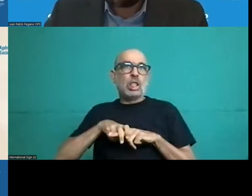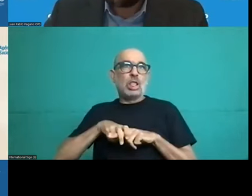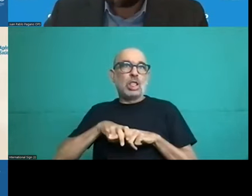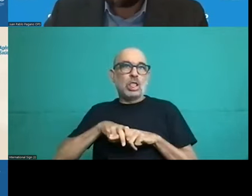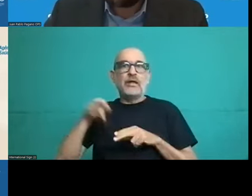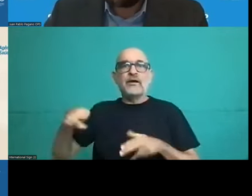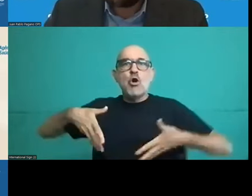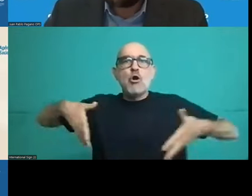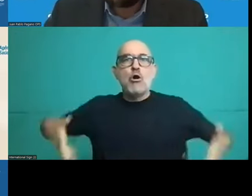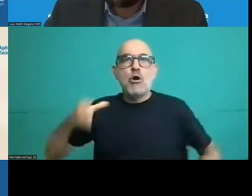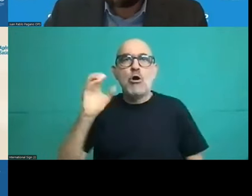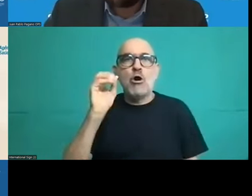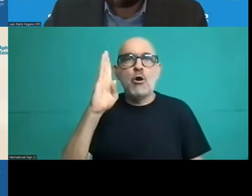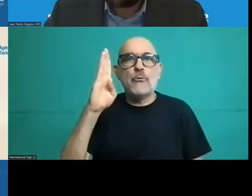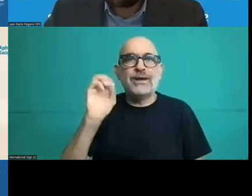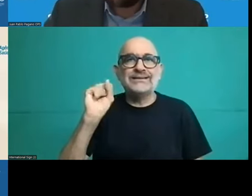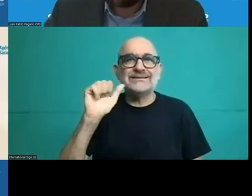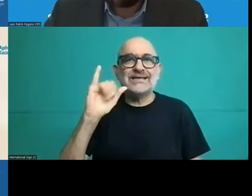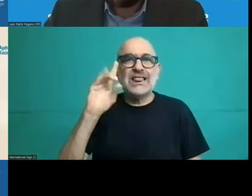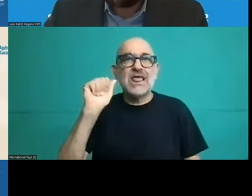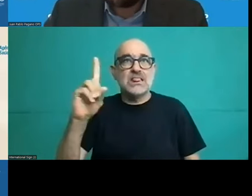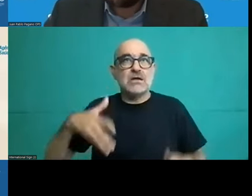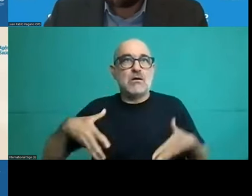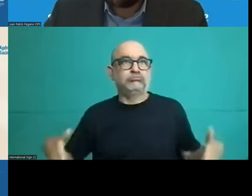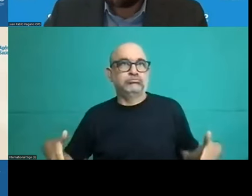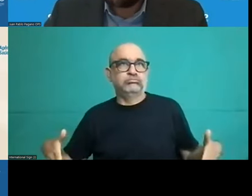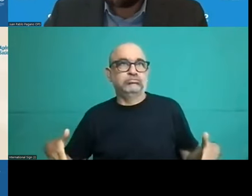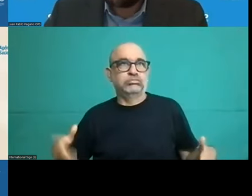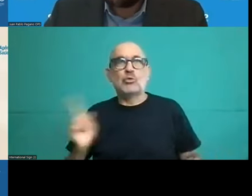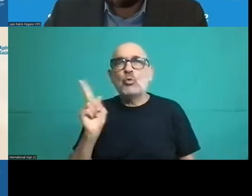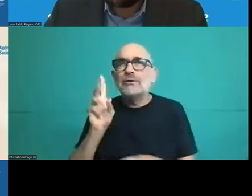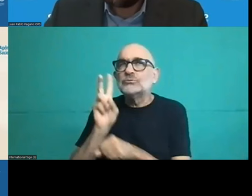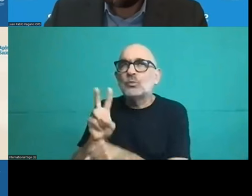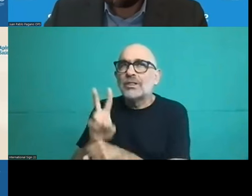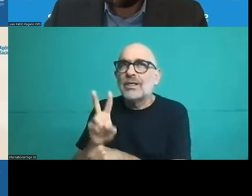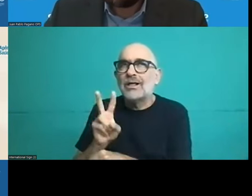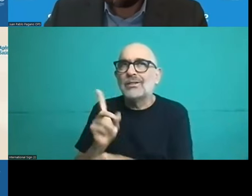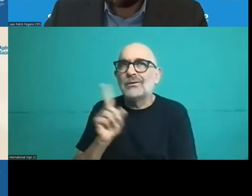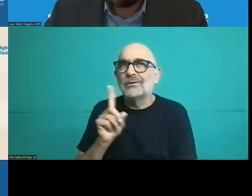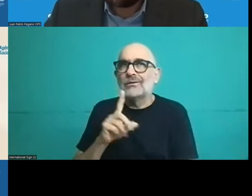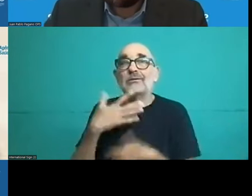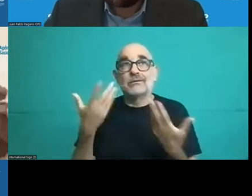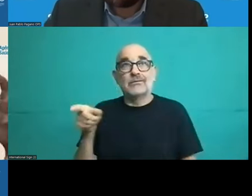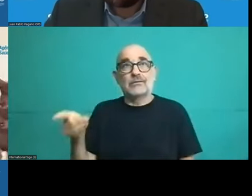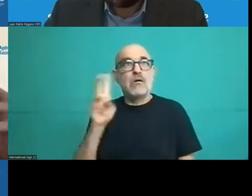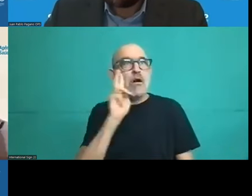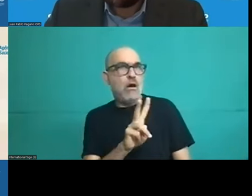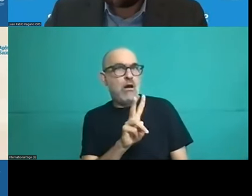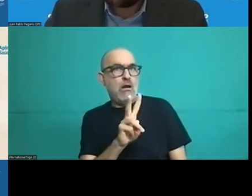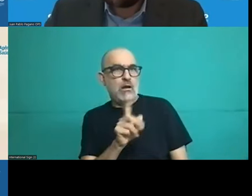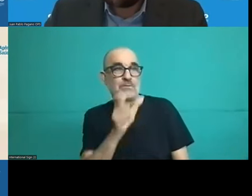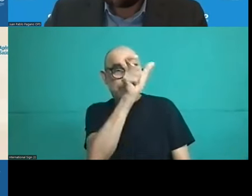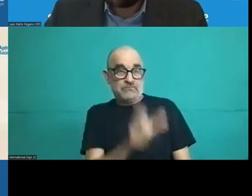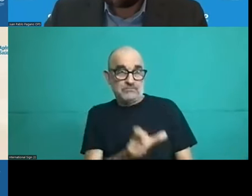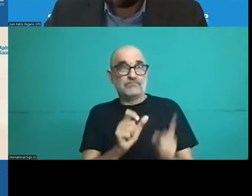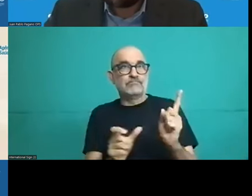is not uh something that is prevented because when the the provider starts dealing with